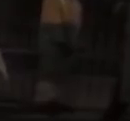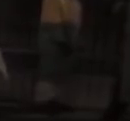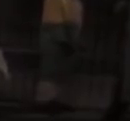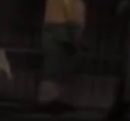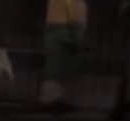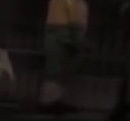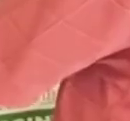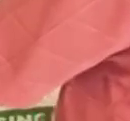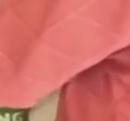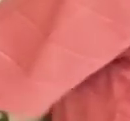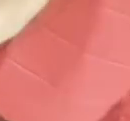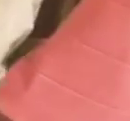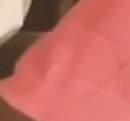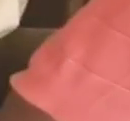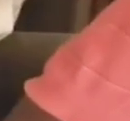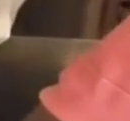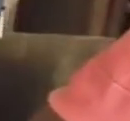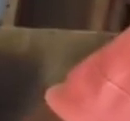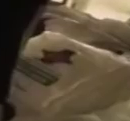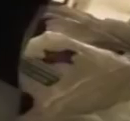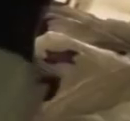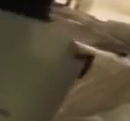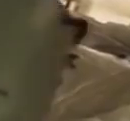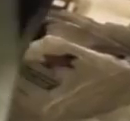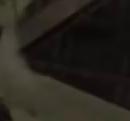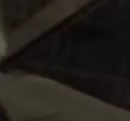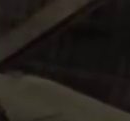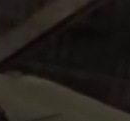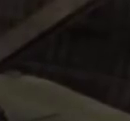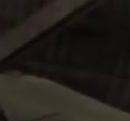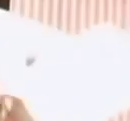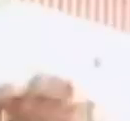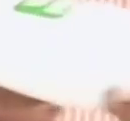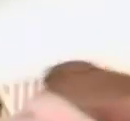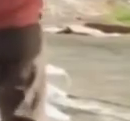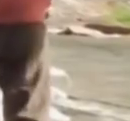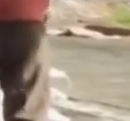fertilizer production We produce Decompound Ammonium nitrate